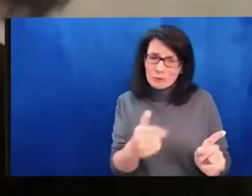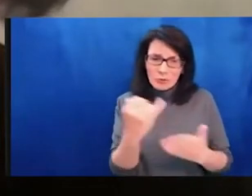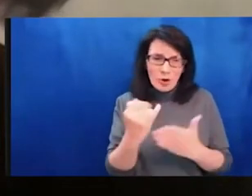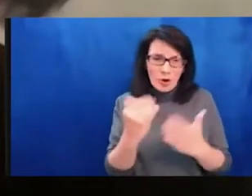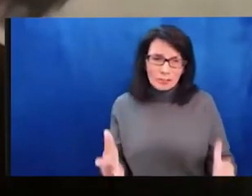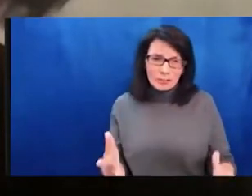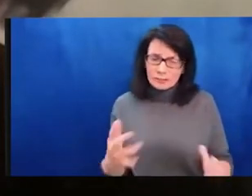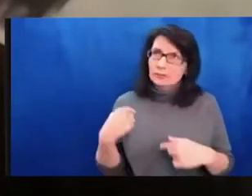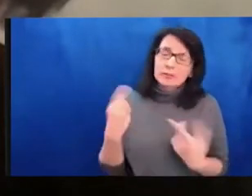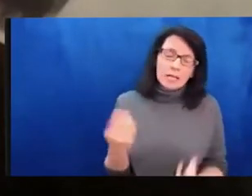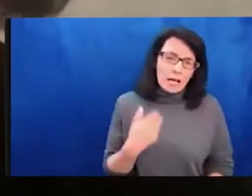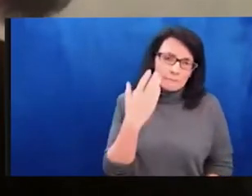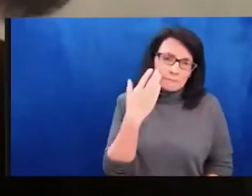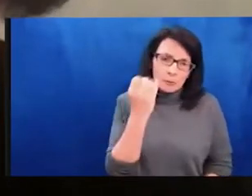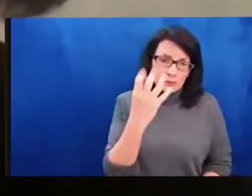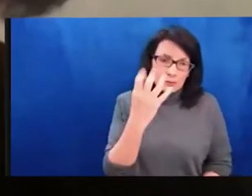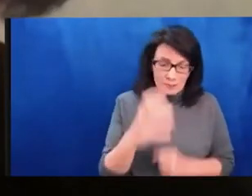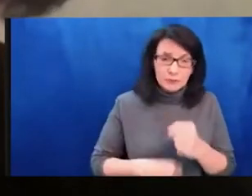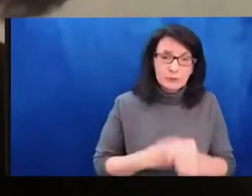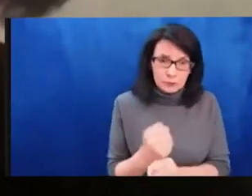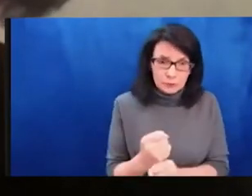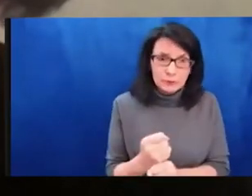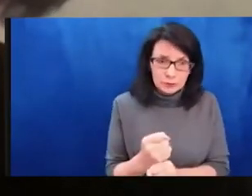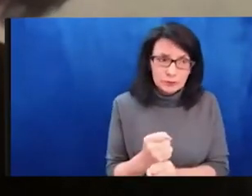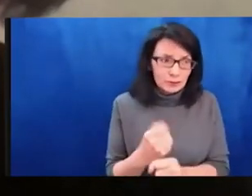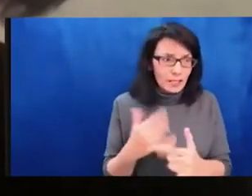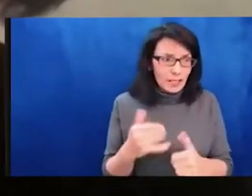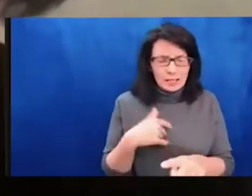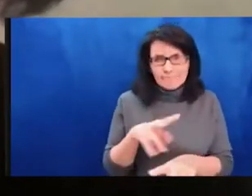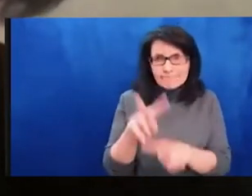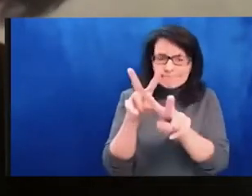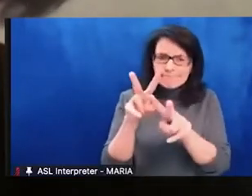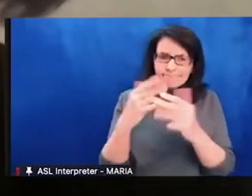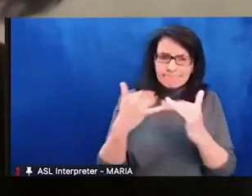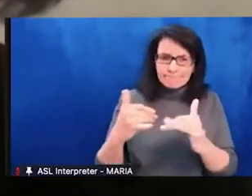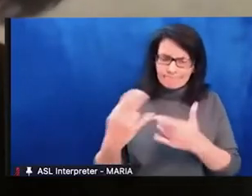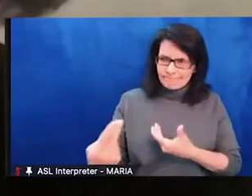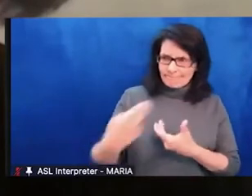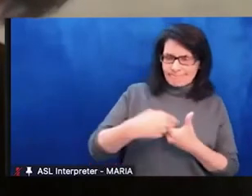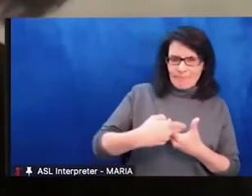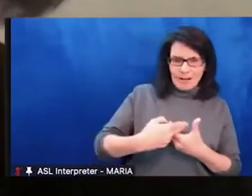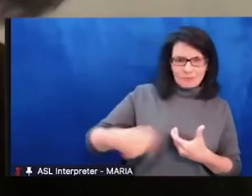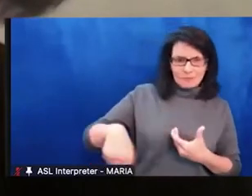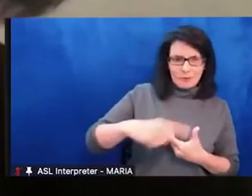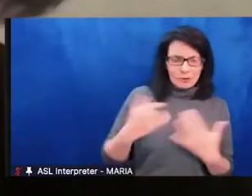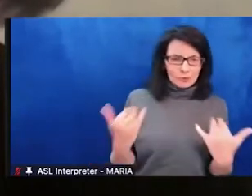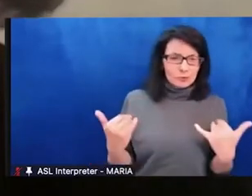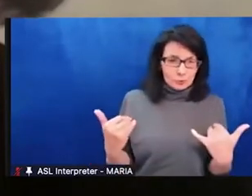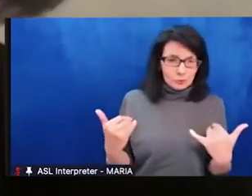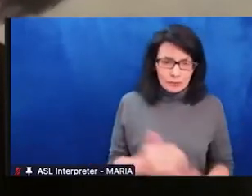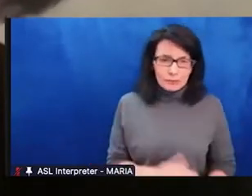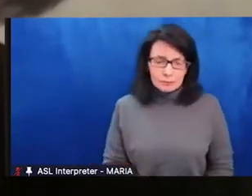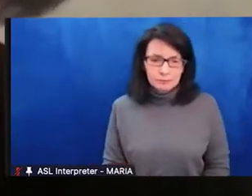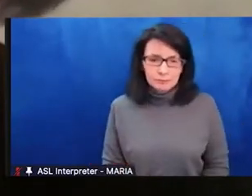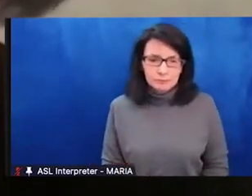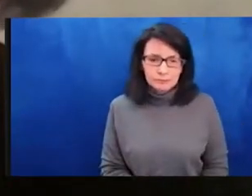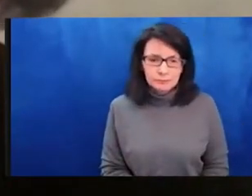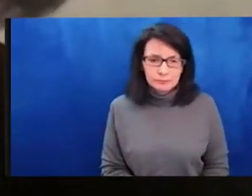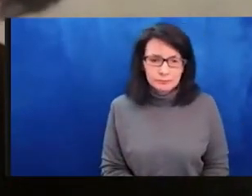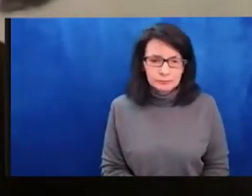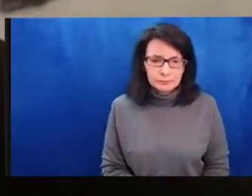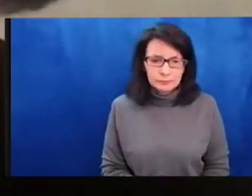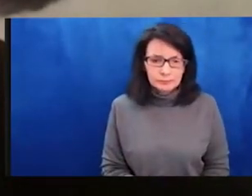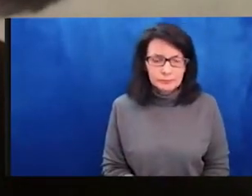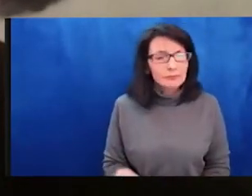and even entire cities. And I want to begin by thanking my dear colleagues and also friends, Larissa Babi and Nicola